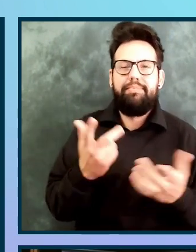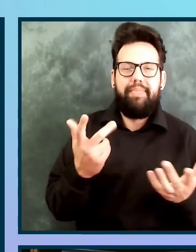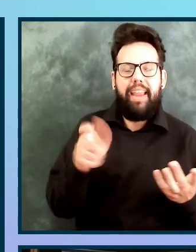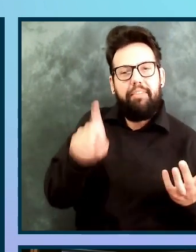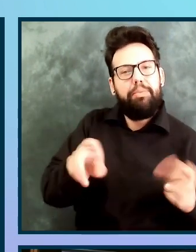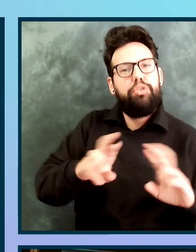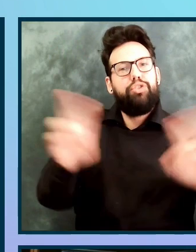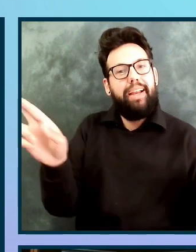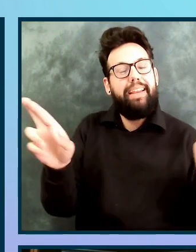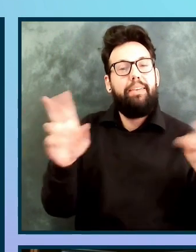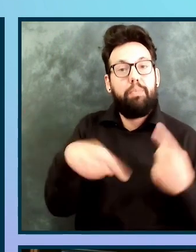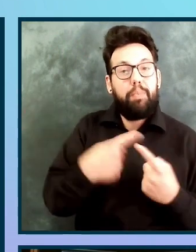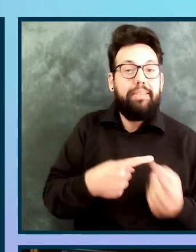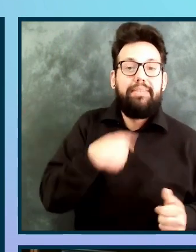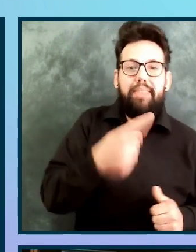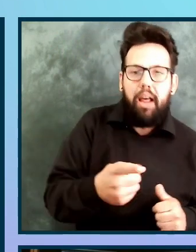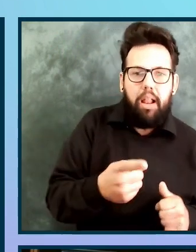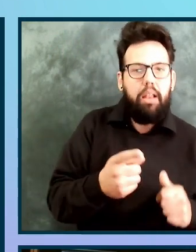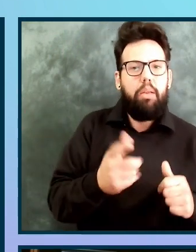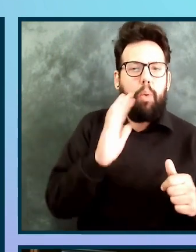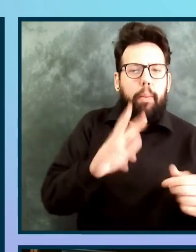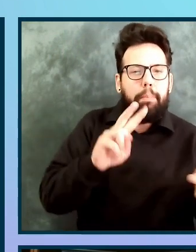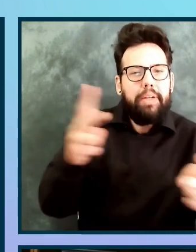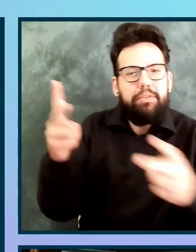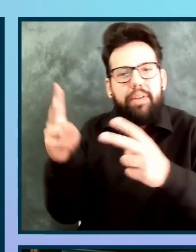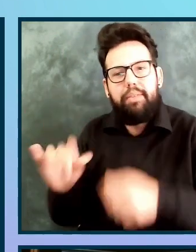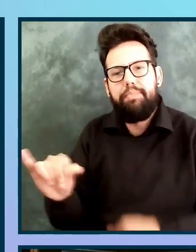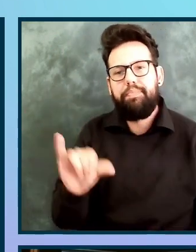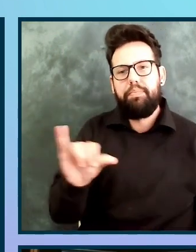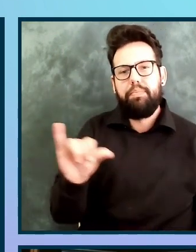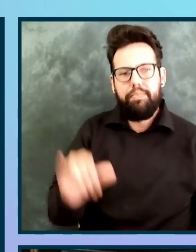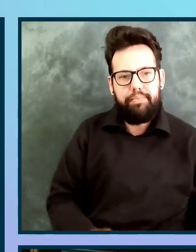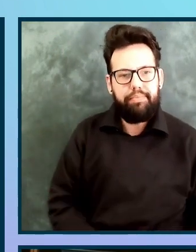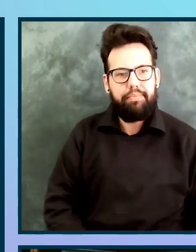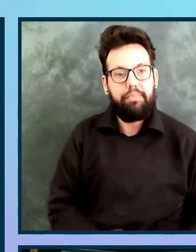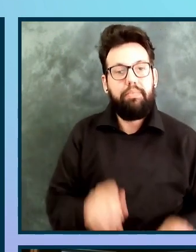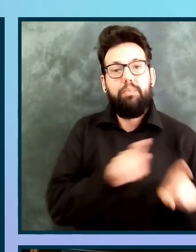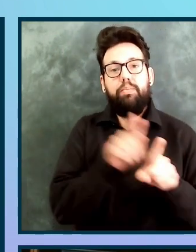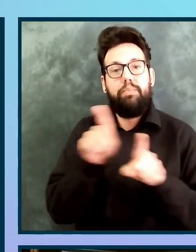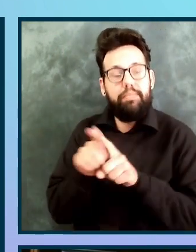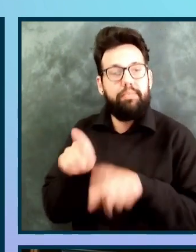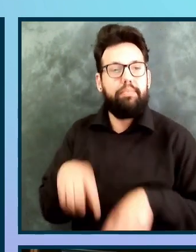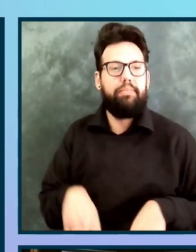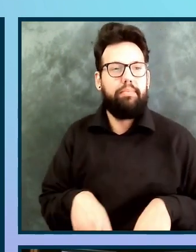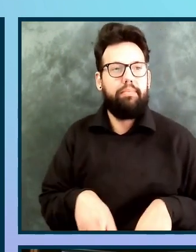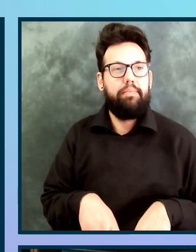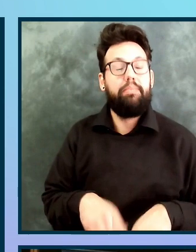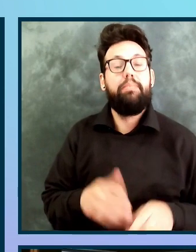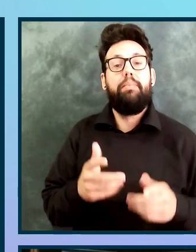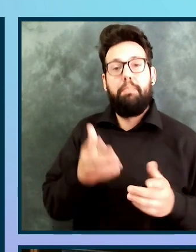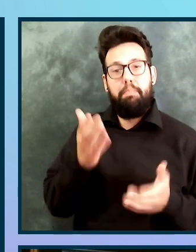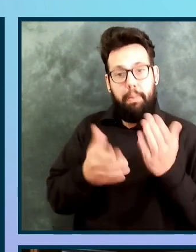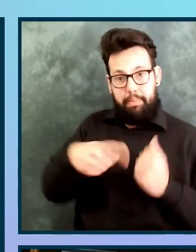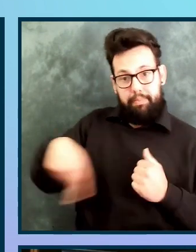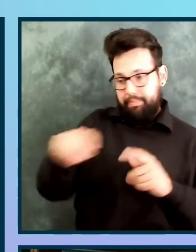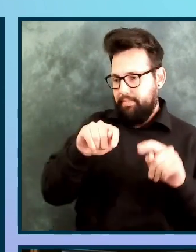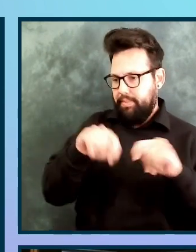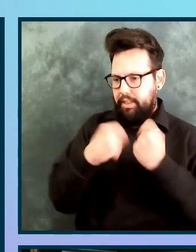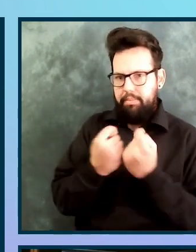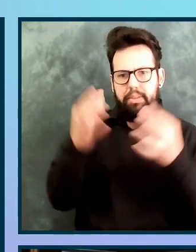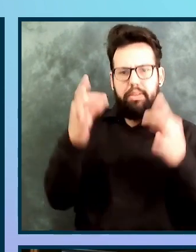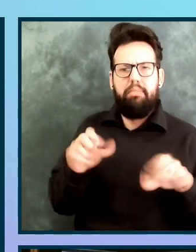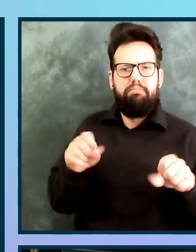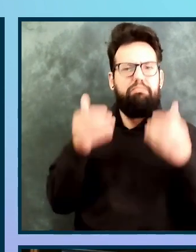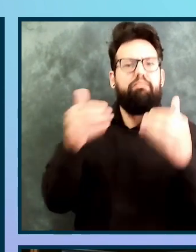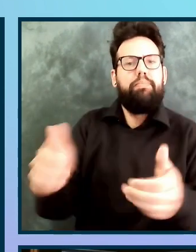rumors that may spring up. What about the contestability of the reason for change? A change might make sense to the team, but then a respected